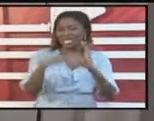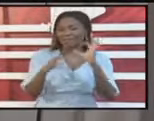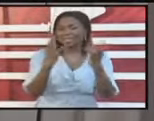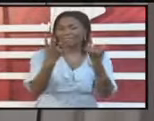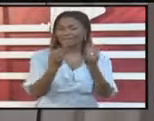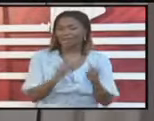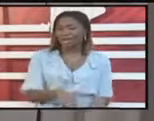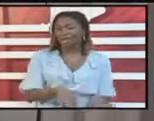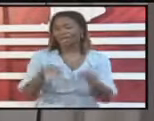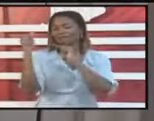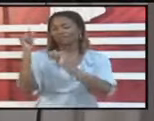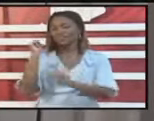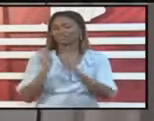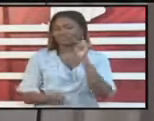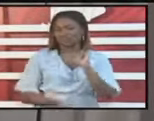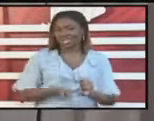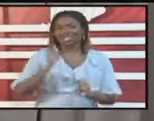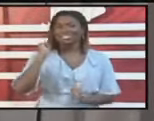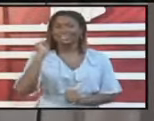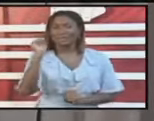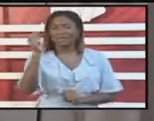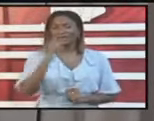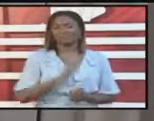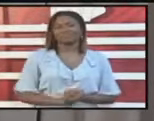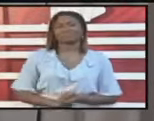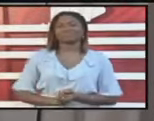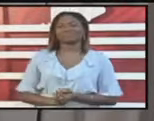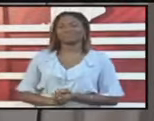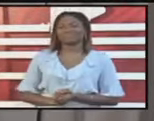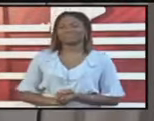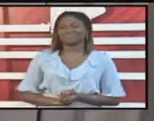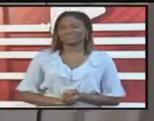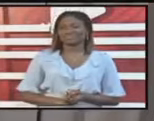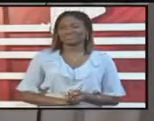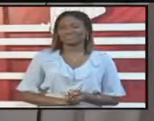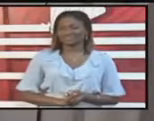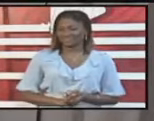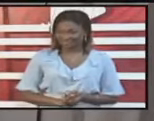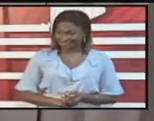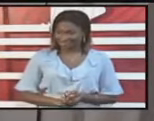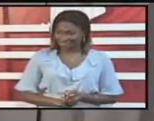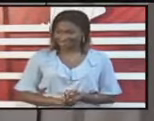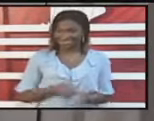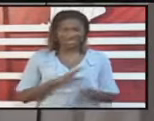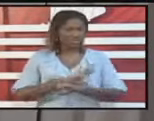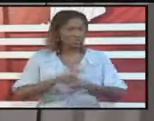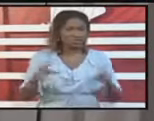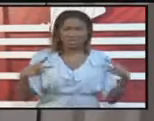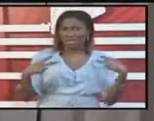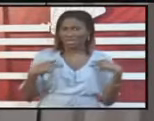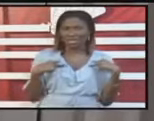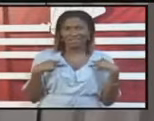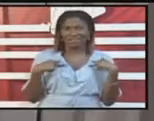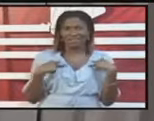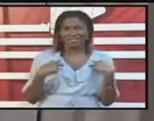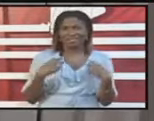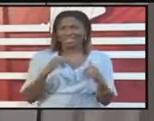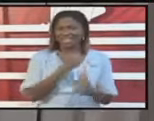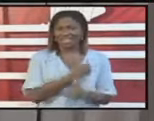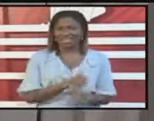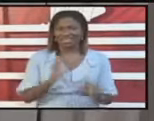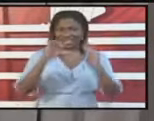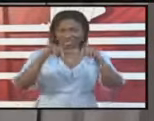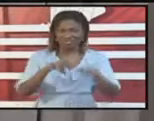wants to depart, you are going to be granted exemption and you make your way out. There are no commercial flights that are being granted